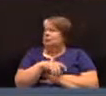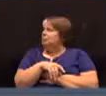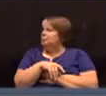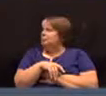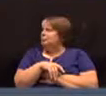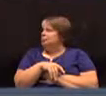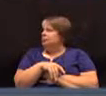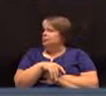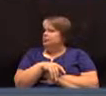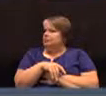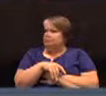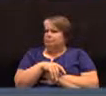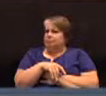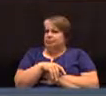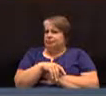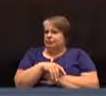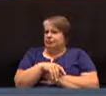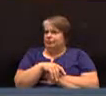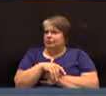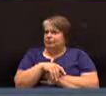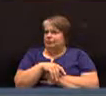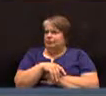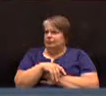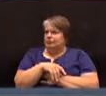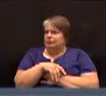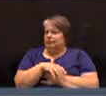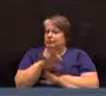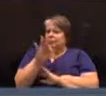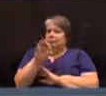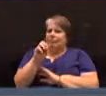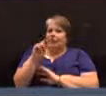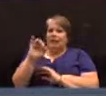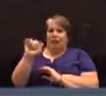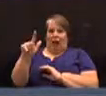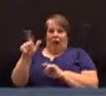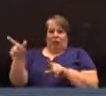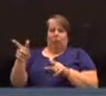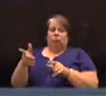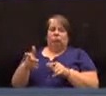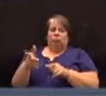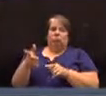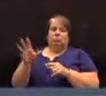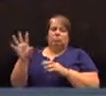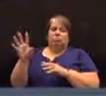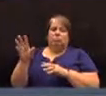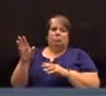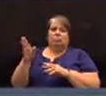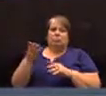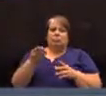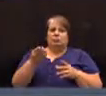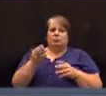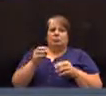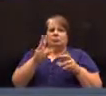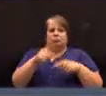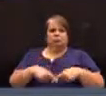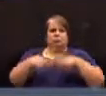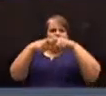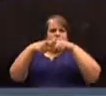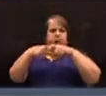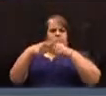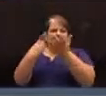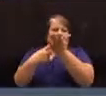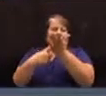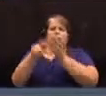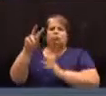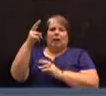Uh, Mr. Uh, Fennell has, moved to suspend debate. Is there a second?